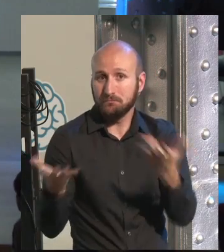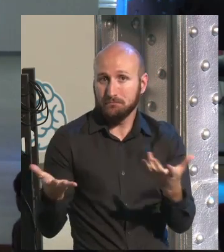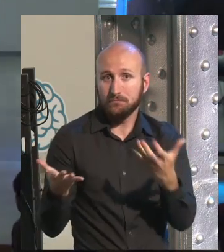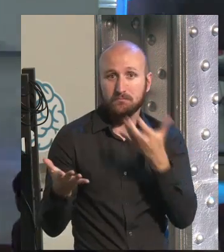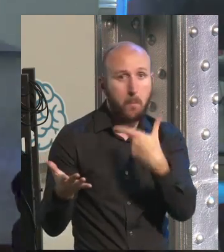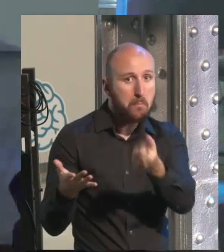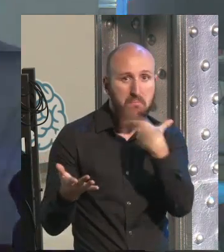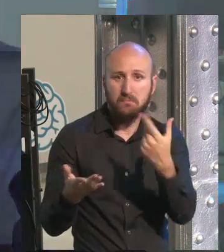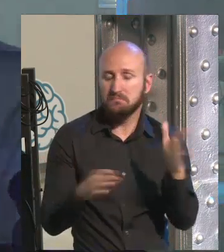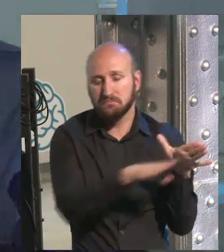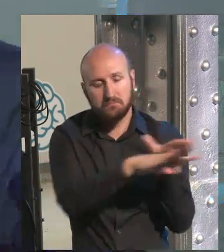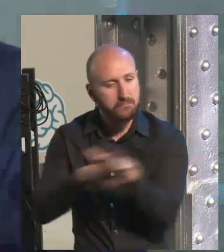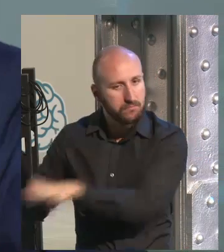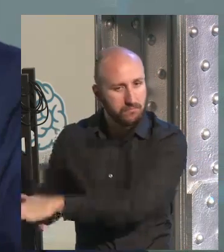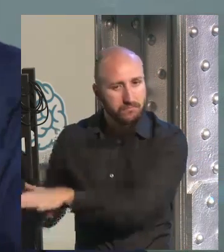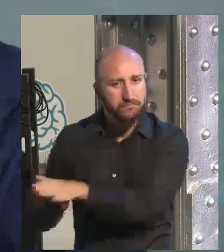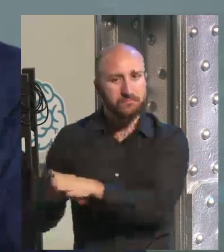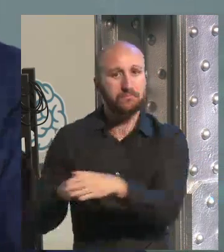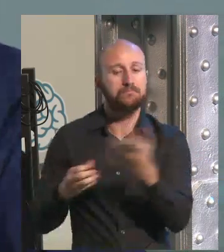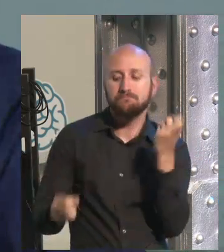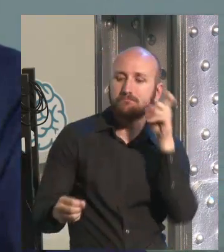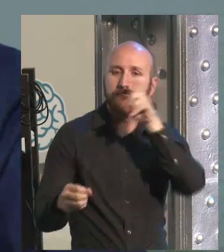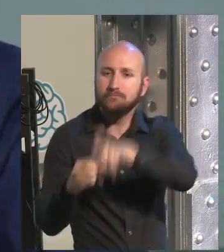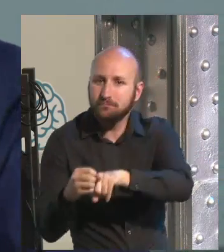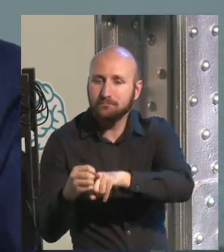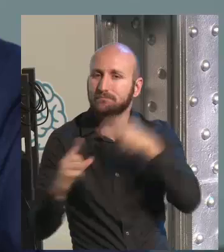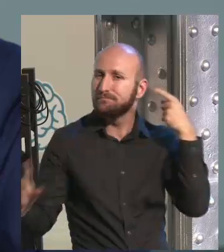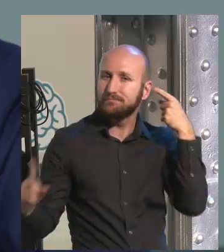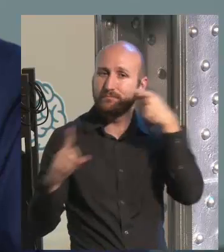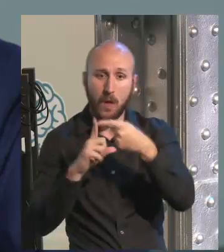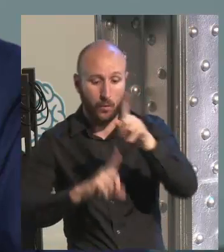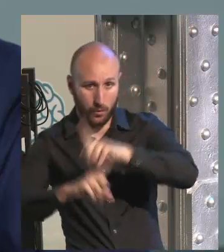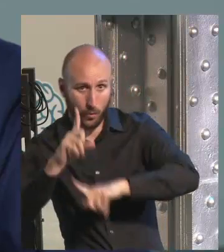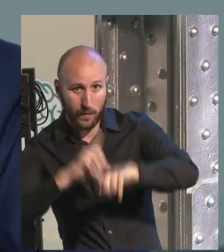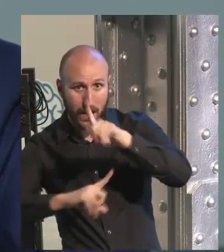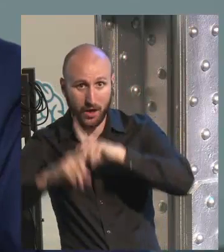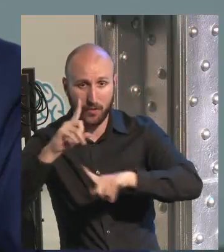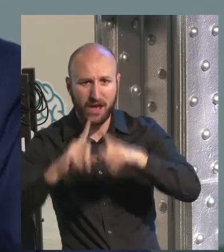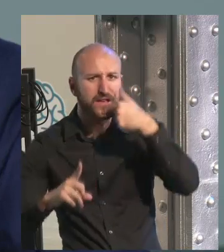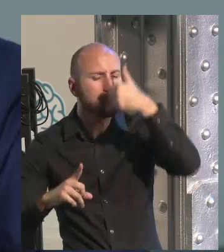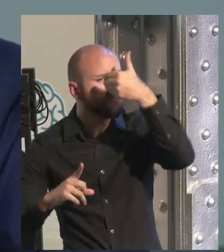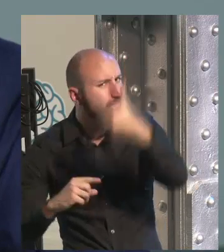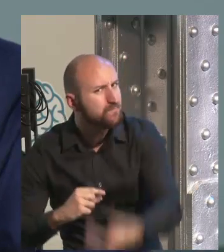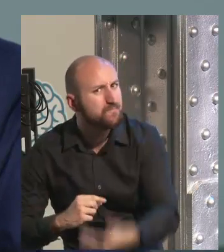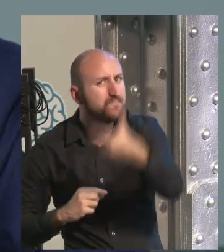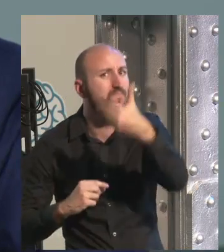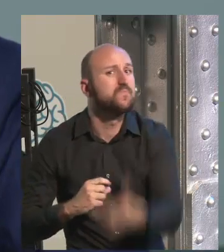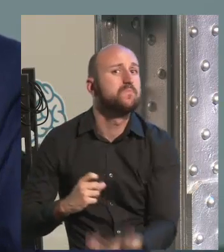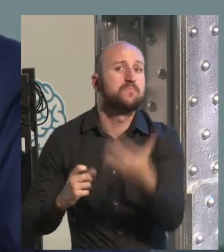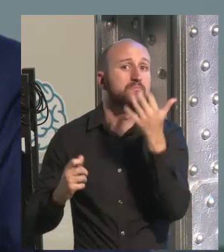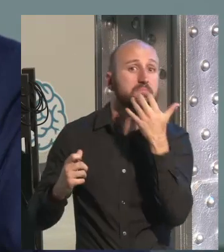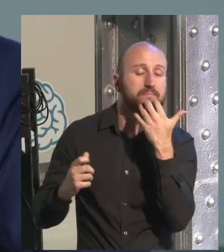skills to intervene without using drugs when it comes to